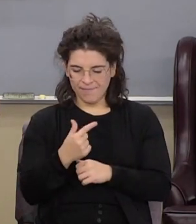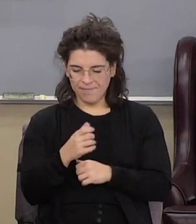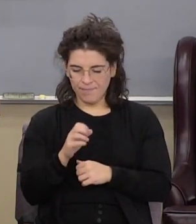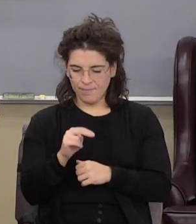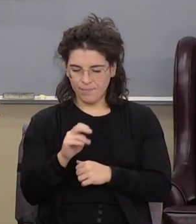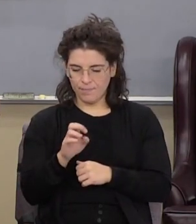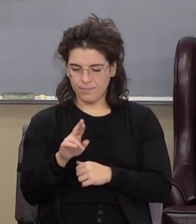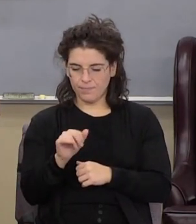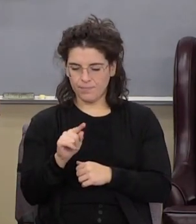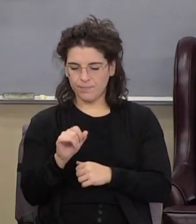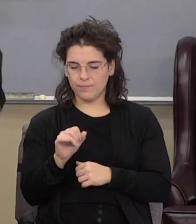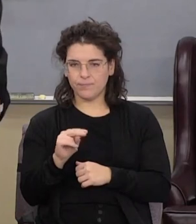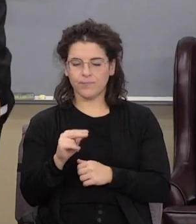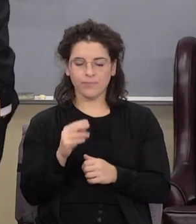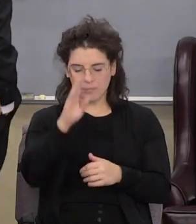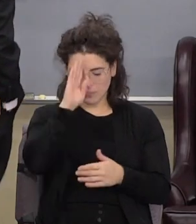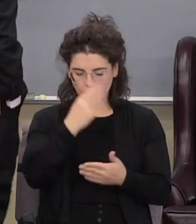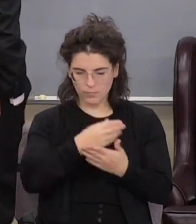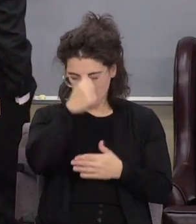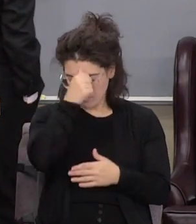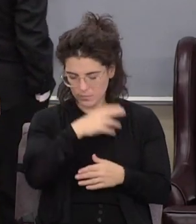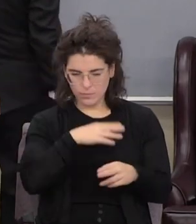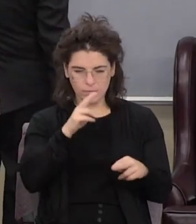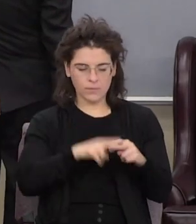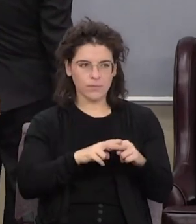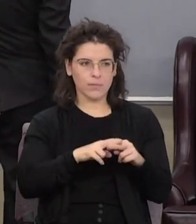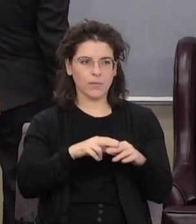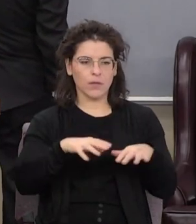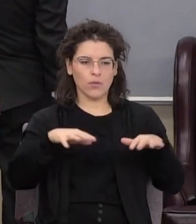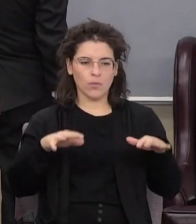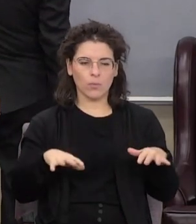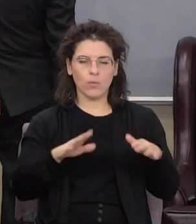when the son of man should sit upon the throne of his glory right here